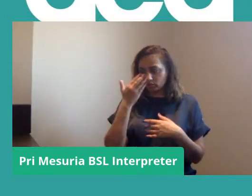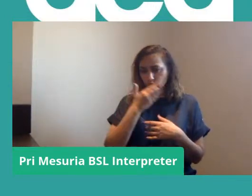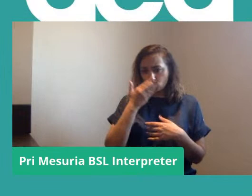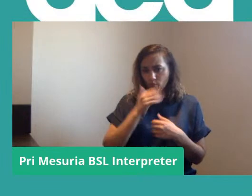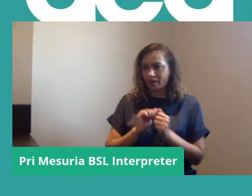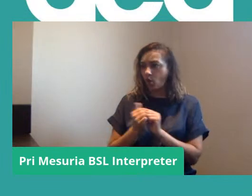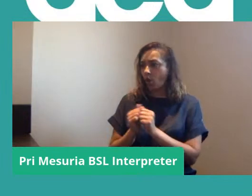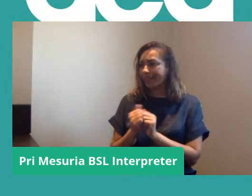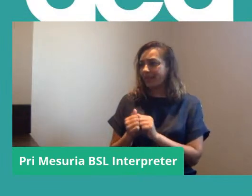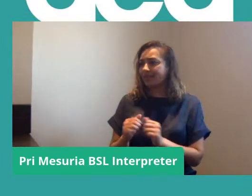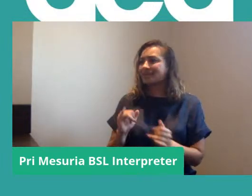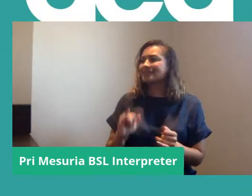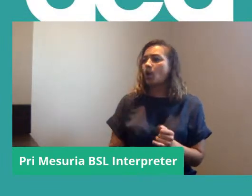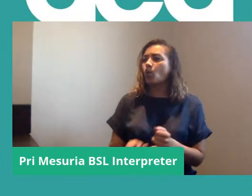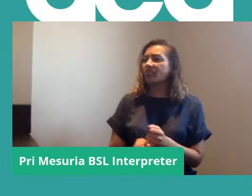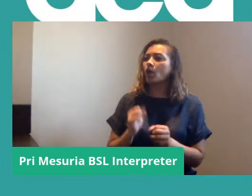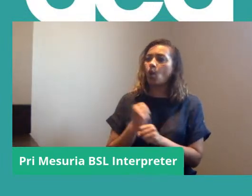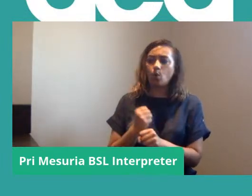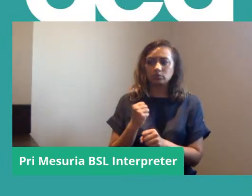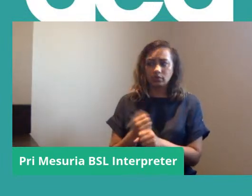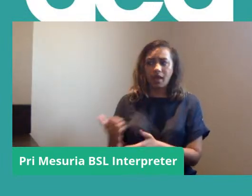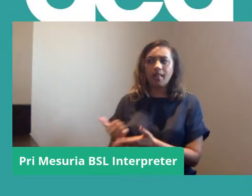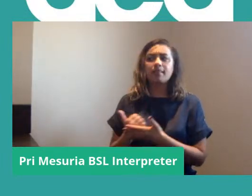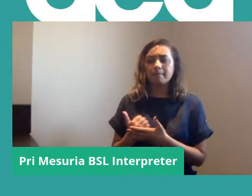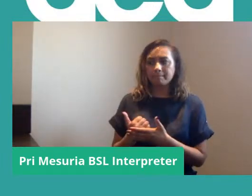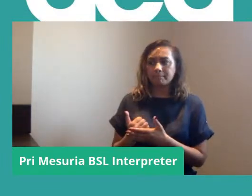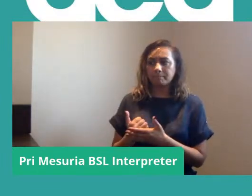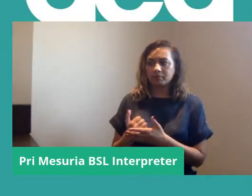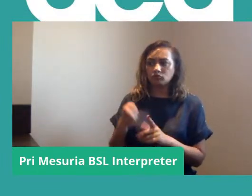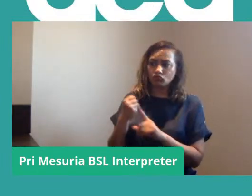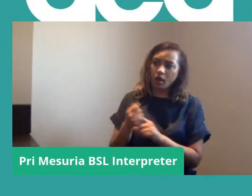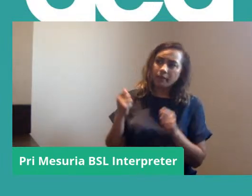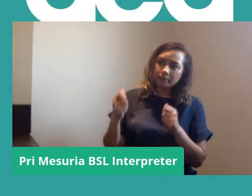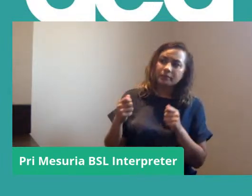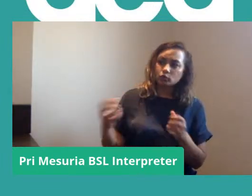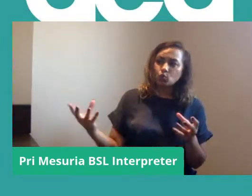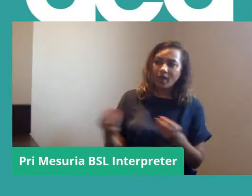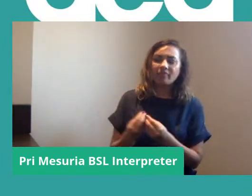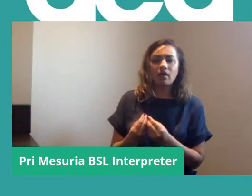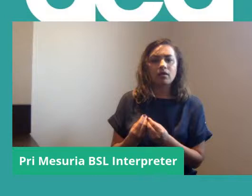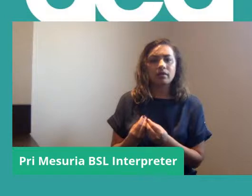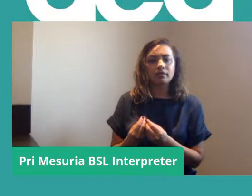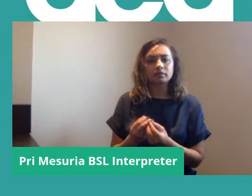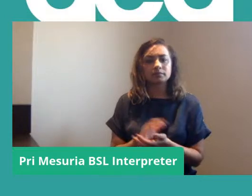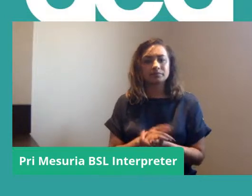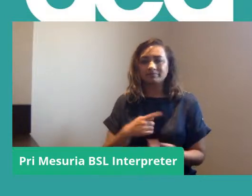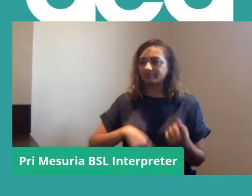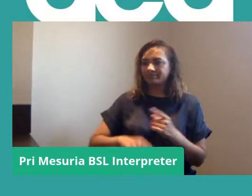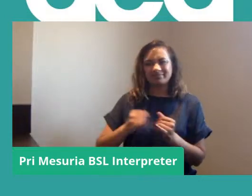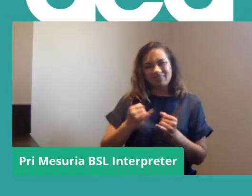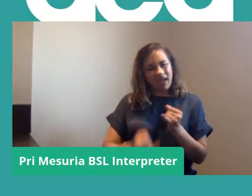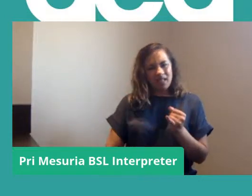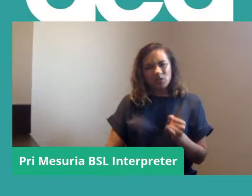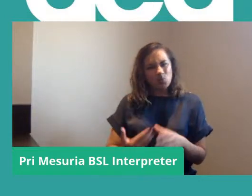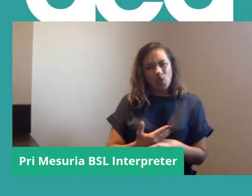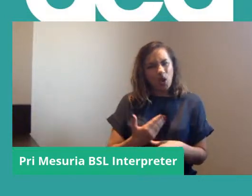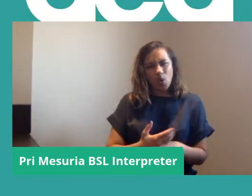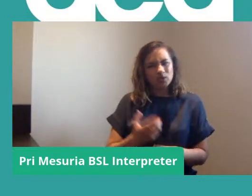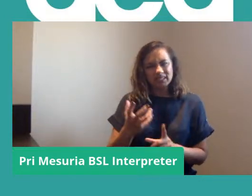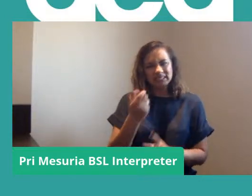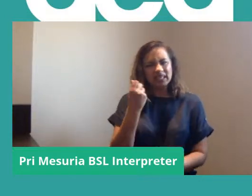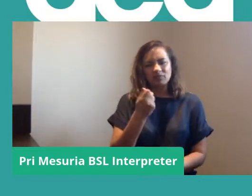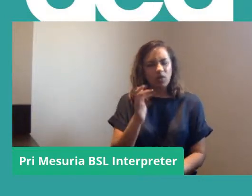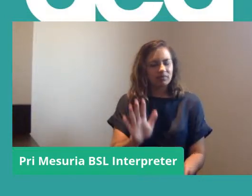colleagues in South Gloucestershire as well and unsurprisingly we were unsuccessful in that.